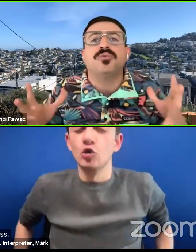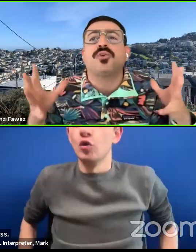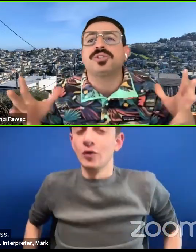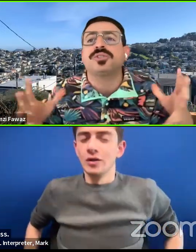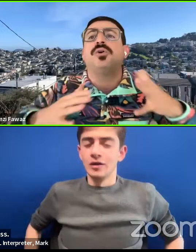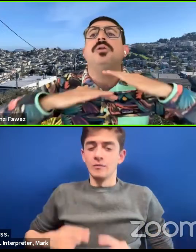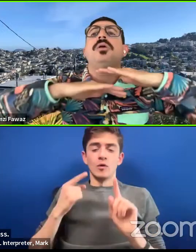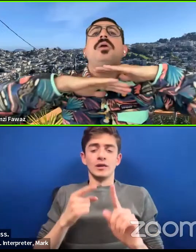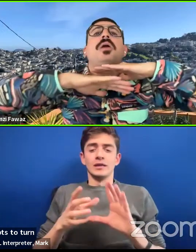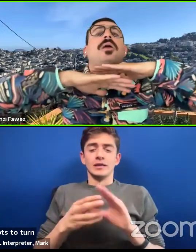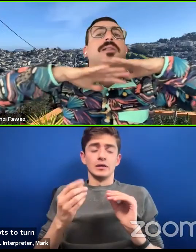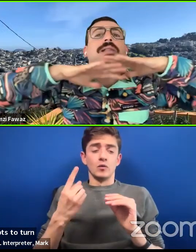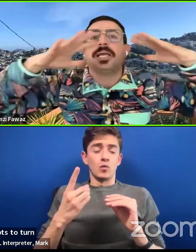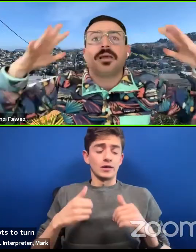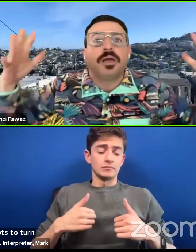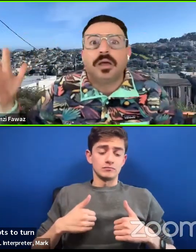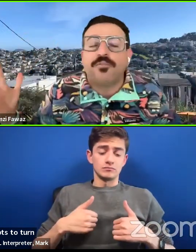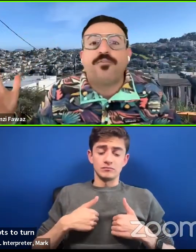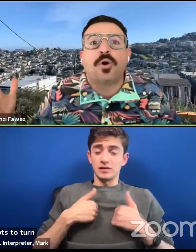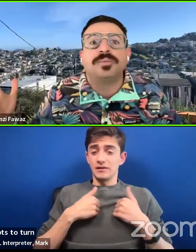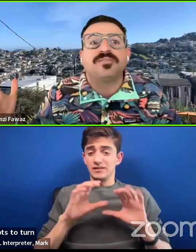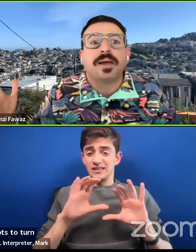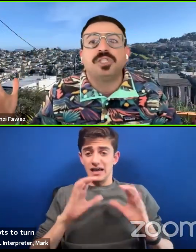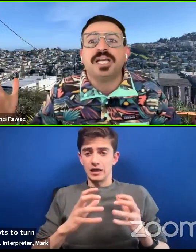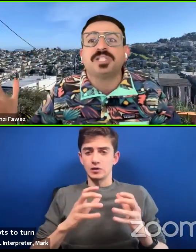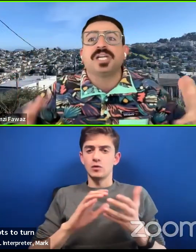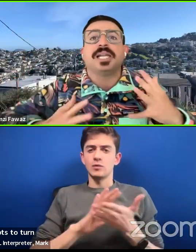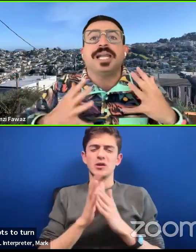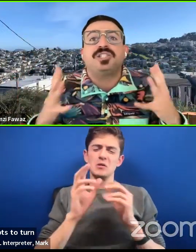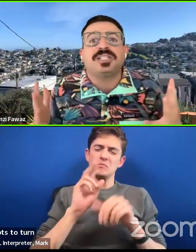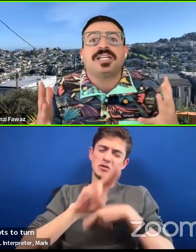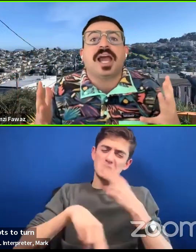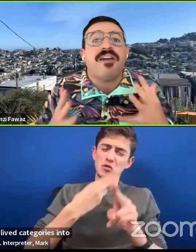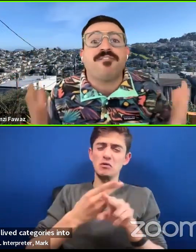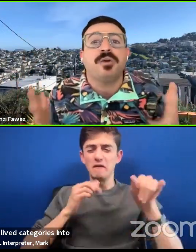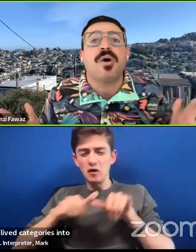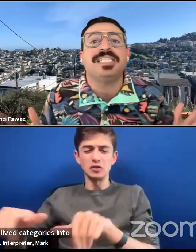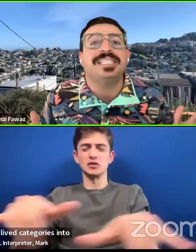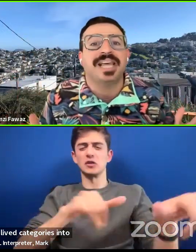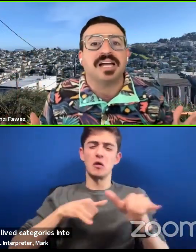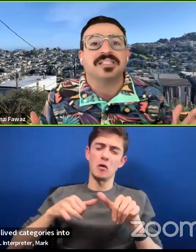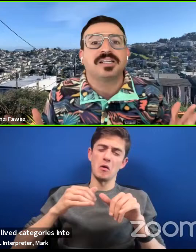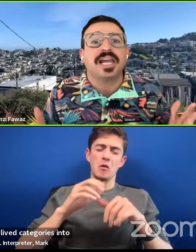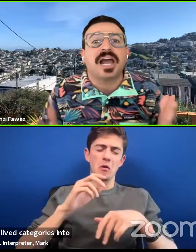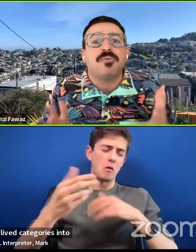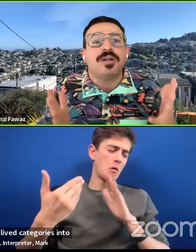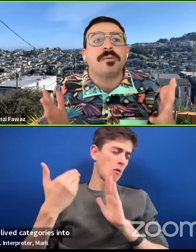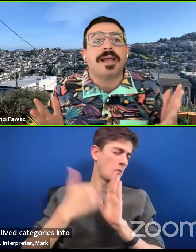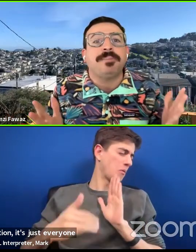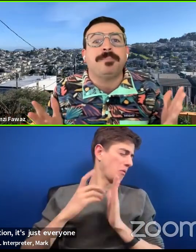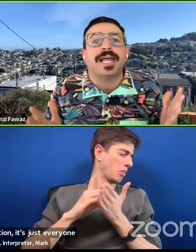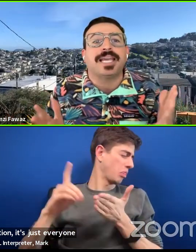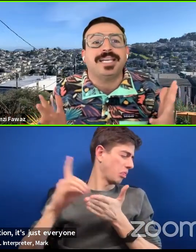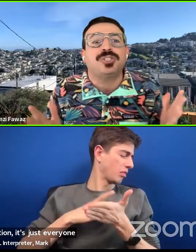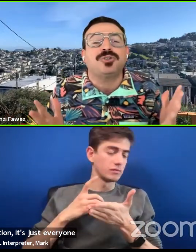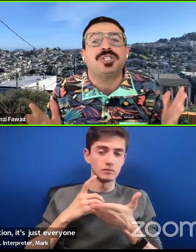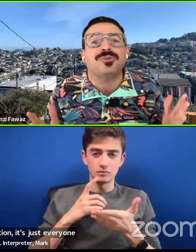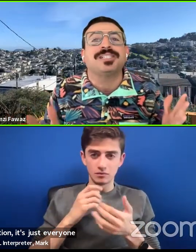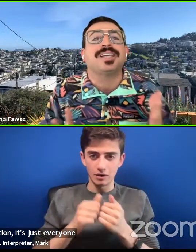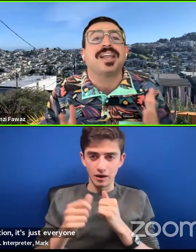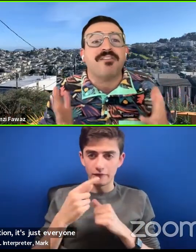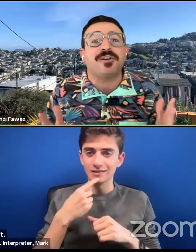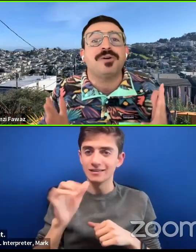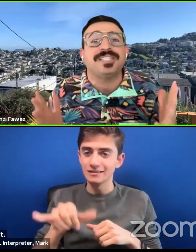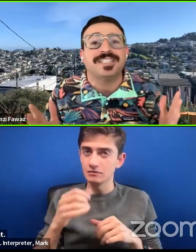into universal, like, forms of abjection. It's just, everyone does that. Like, I want to remind people, like,